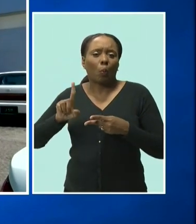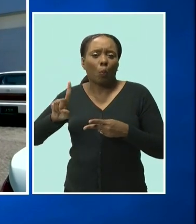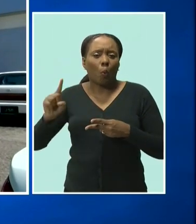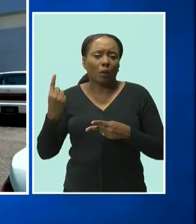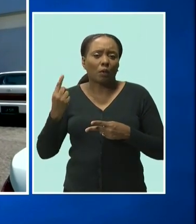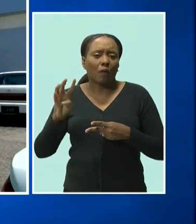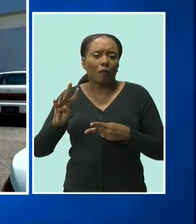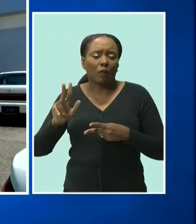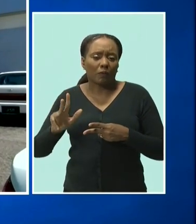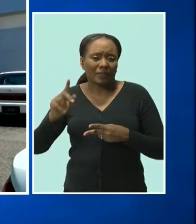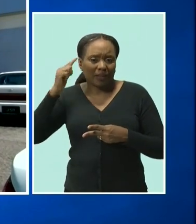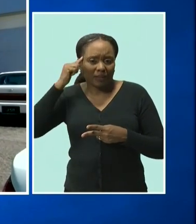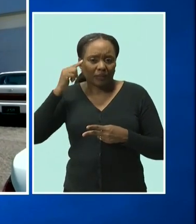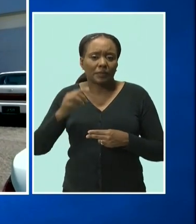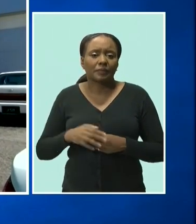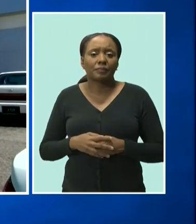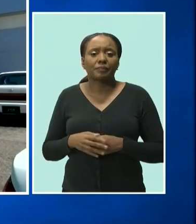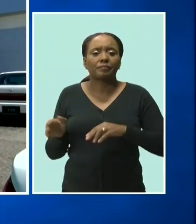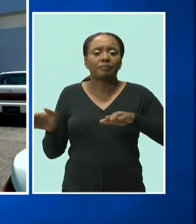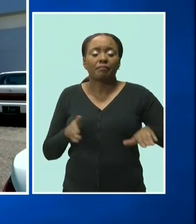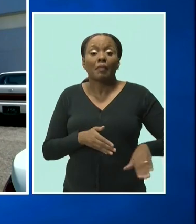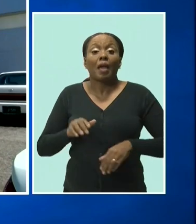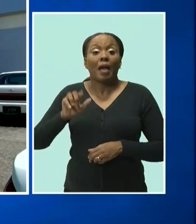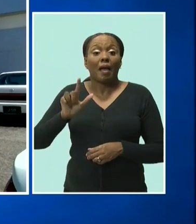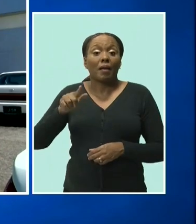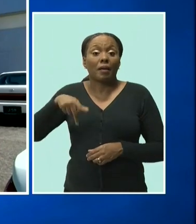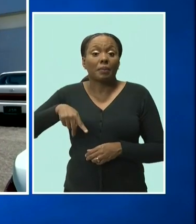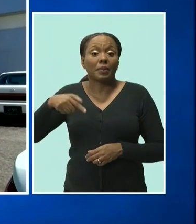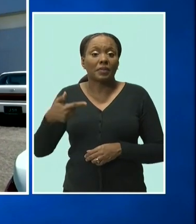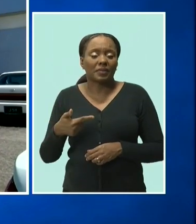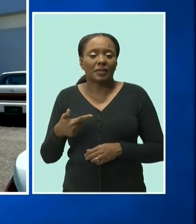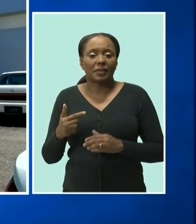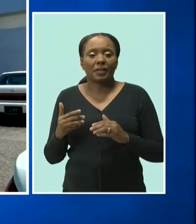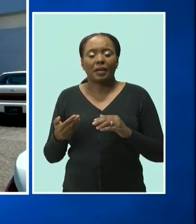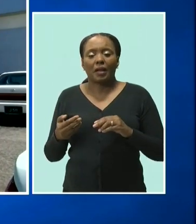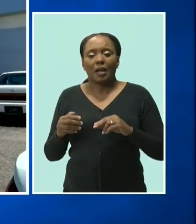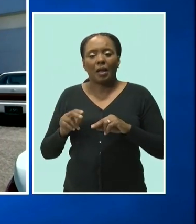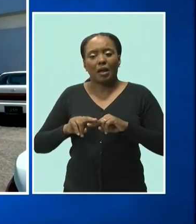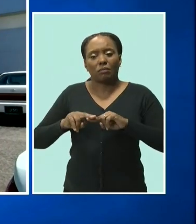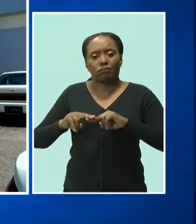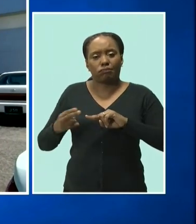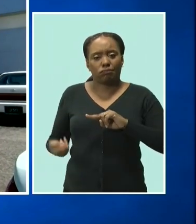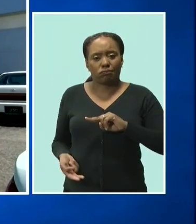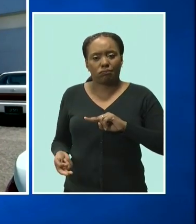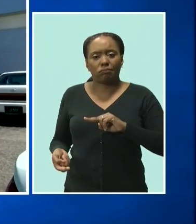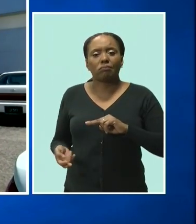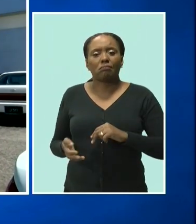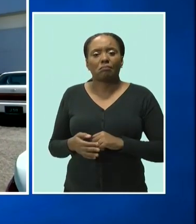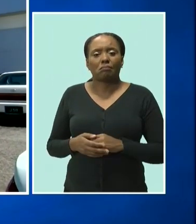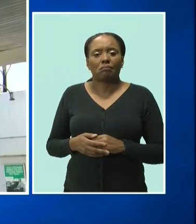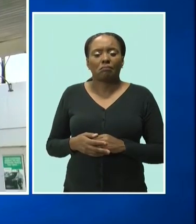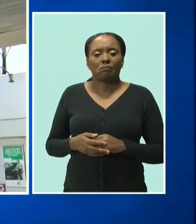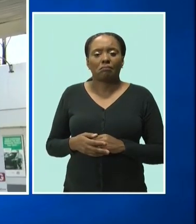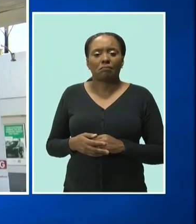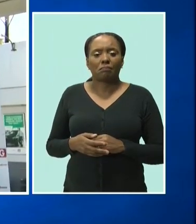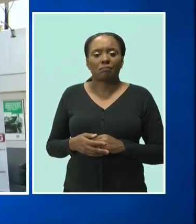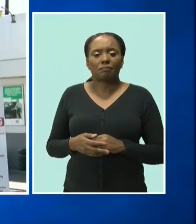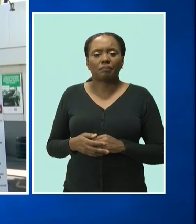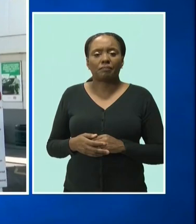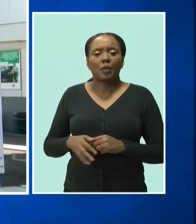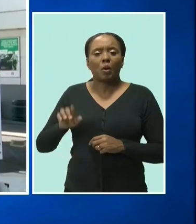Meanwhile, the retail price for liquefied petroleum gas, or LPG, has decreased. The adjusted price of the LPG